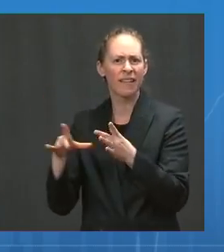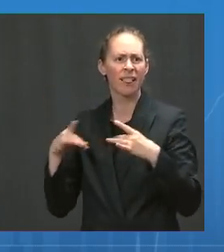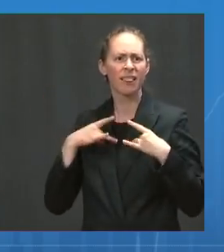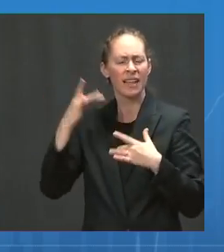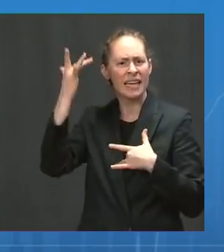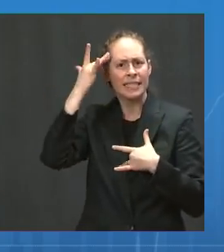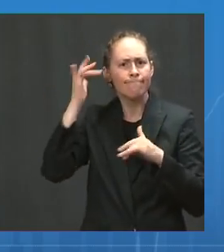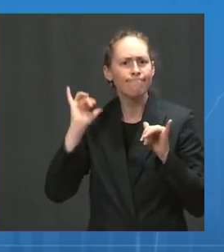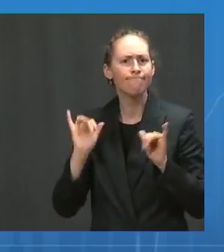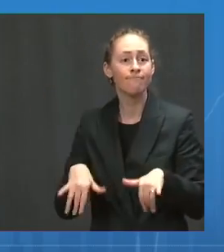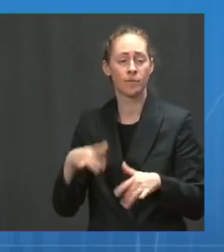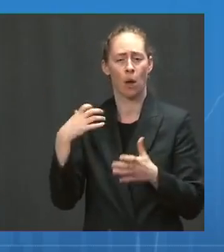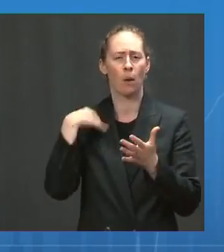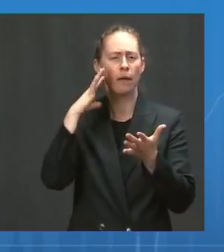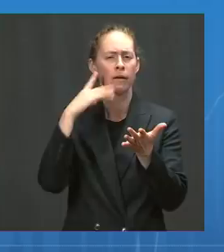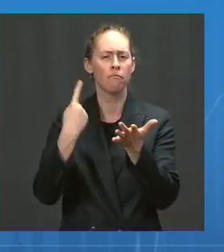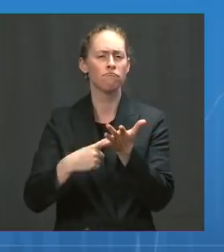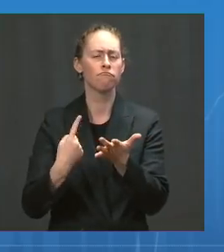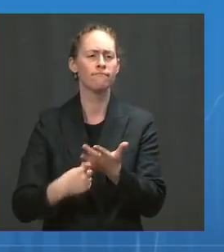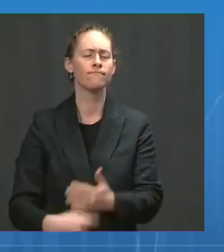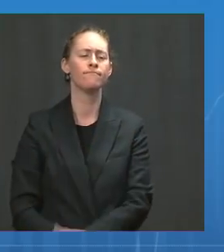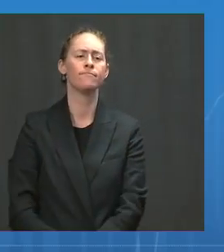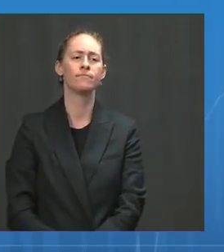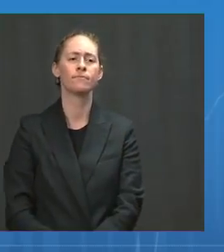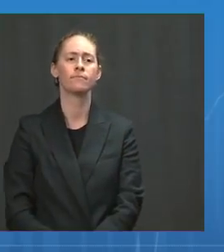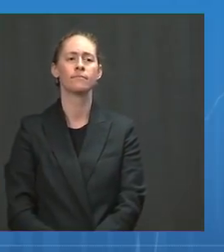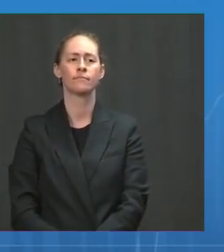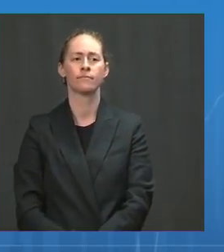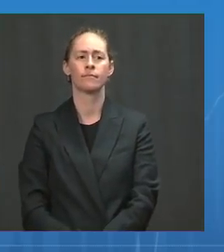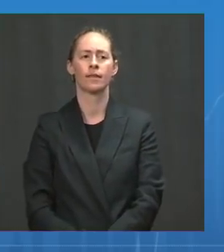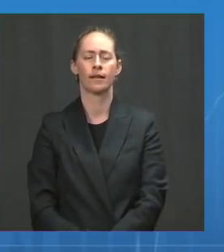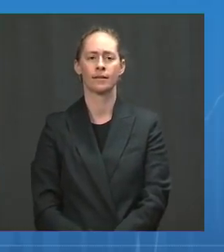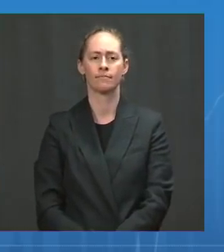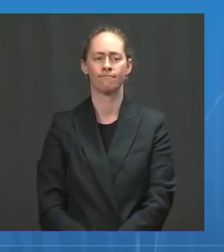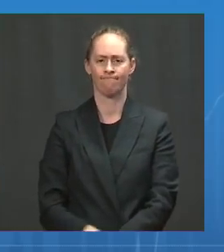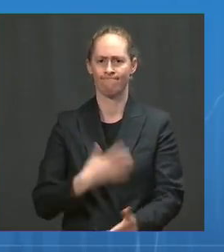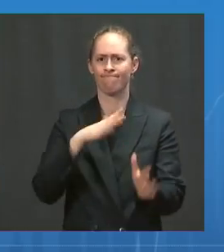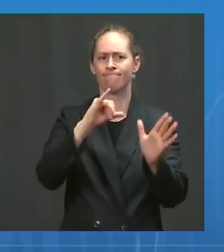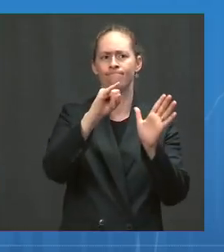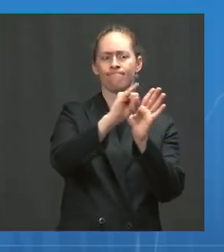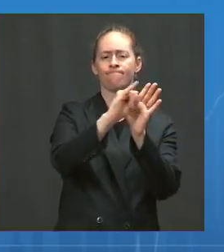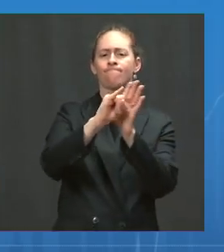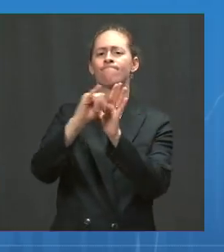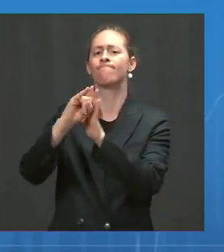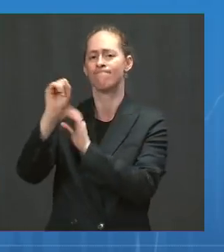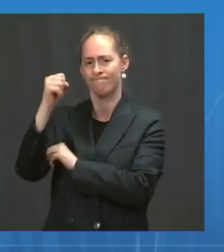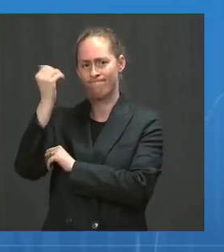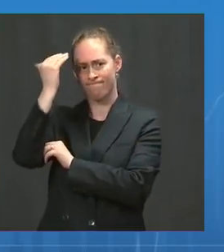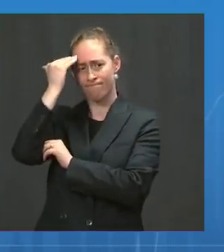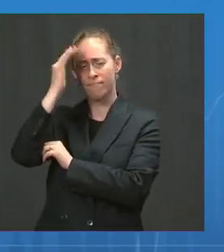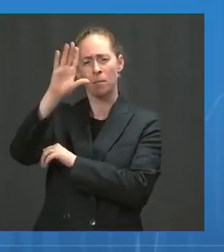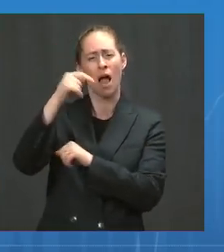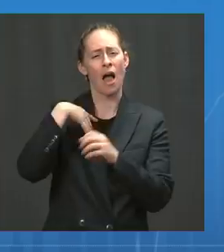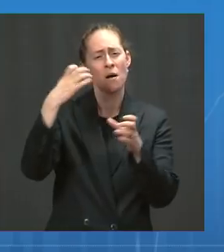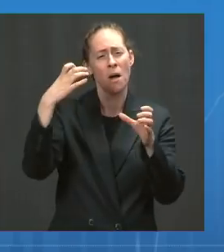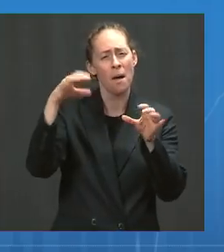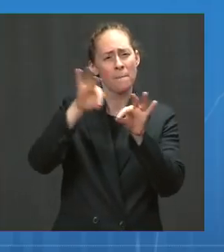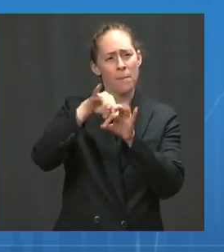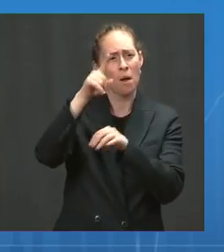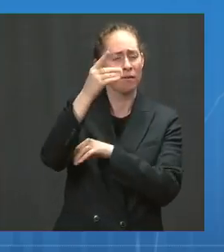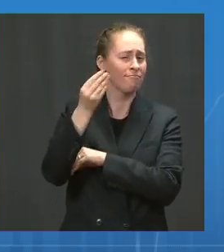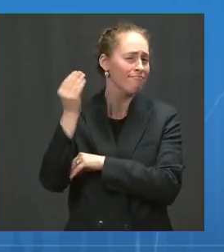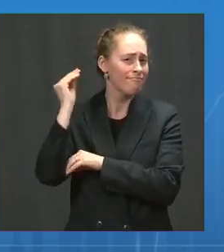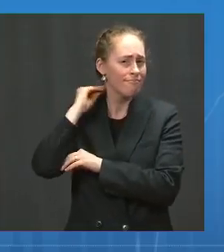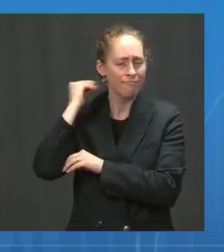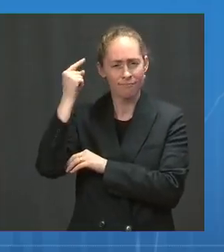certainly, we are seeing them, but you got to remember what the denominator of the vaccinated people are. When you're